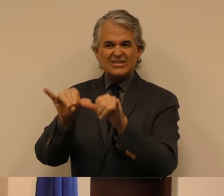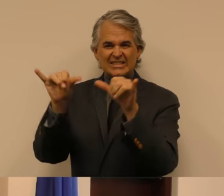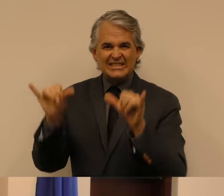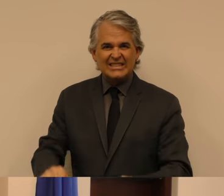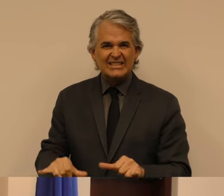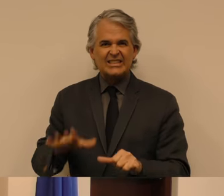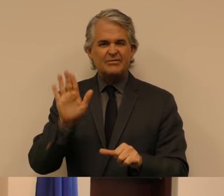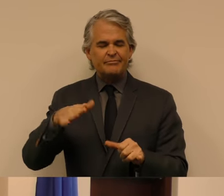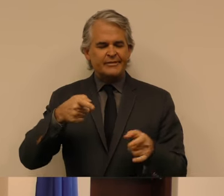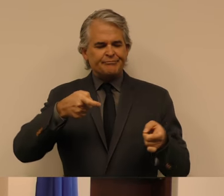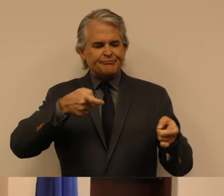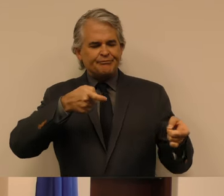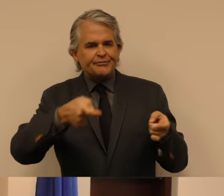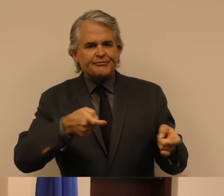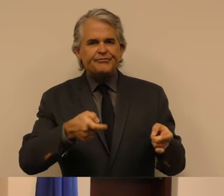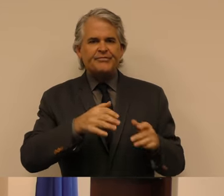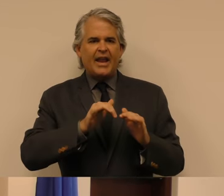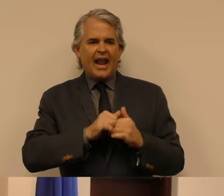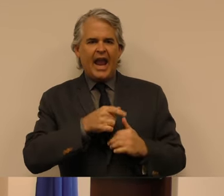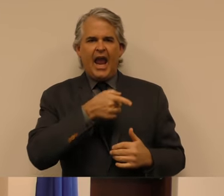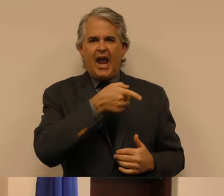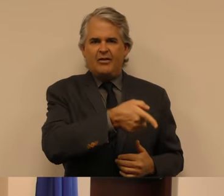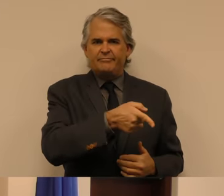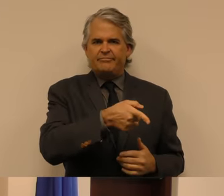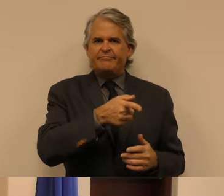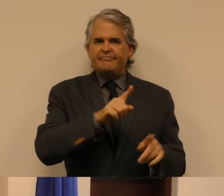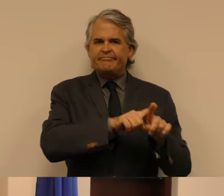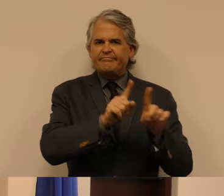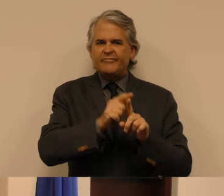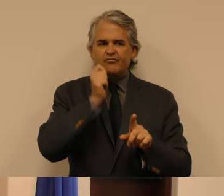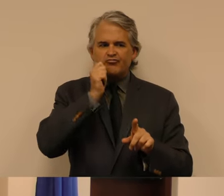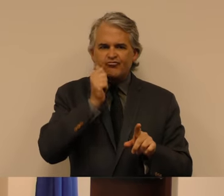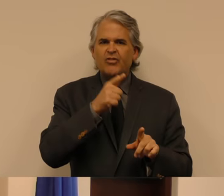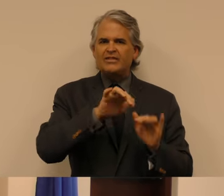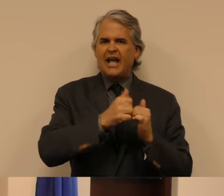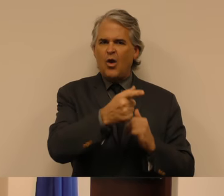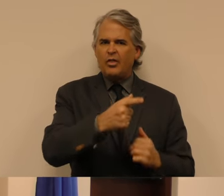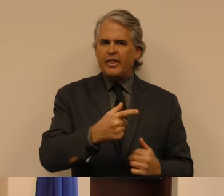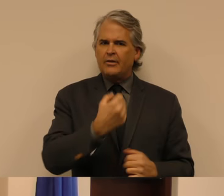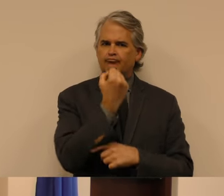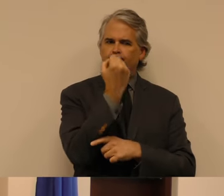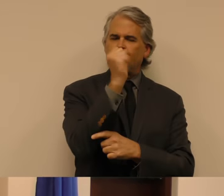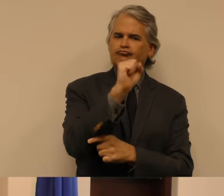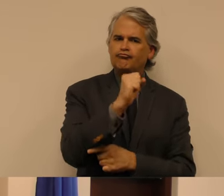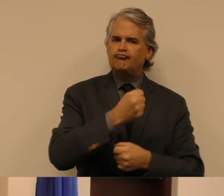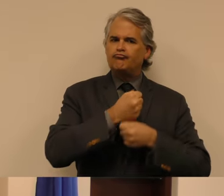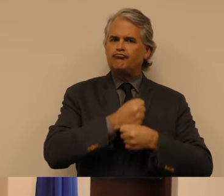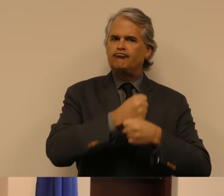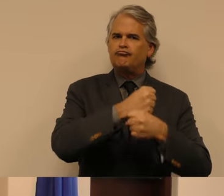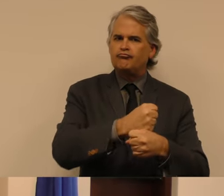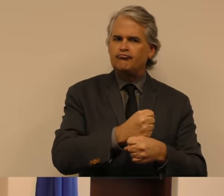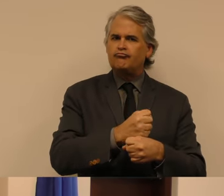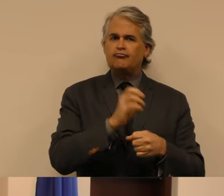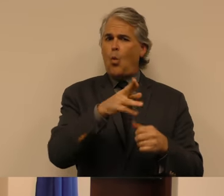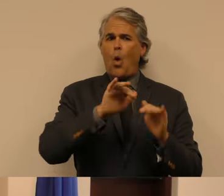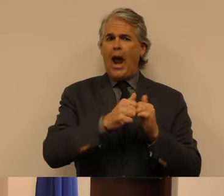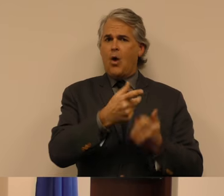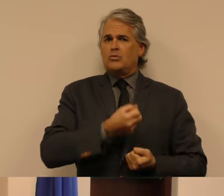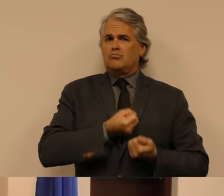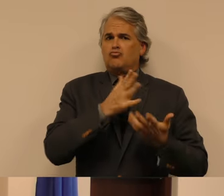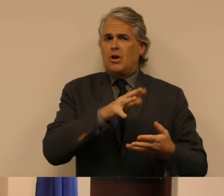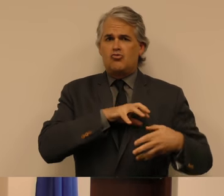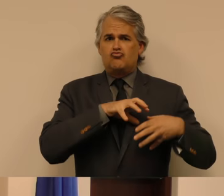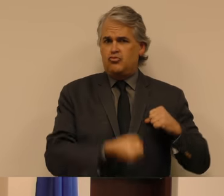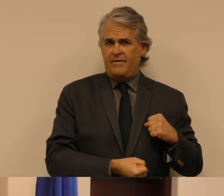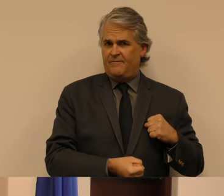should express their First Amendment right to protest or their human right to grieve. To our community